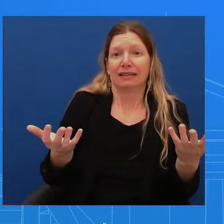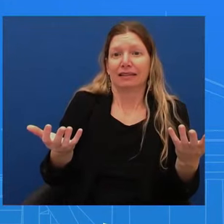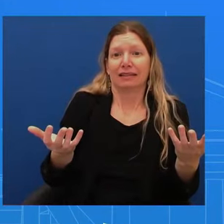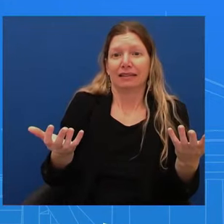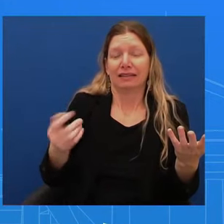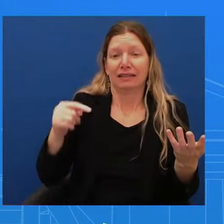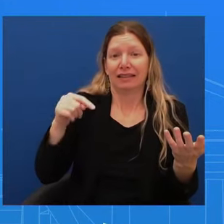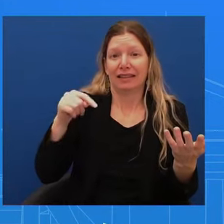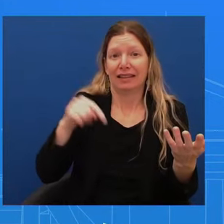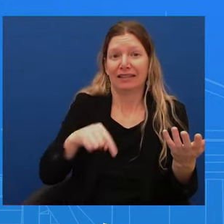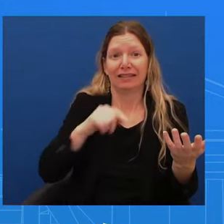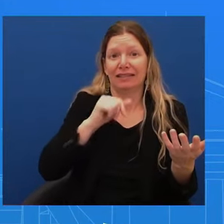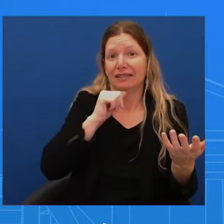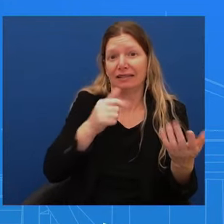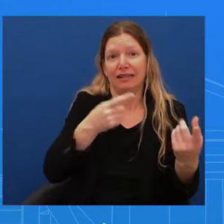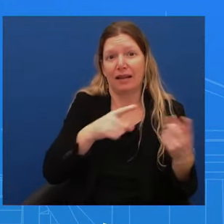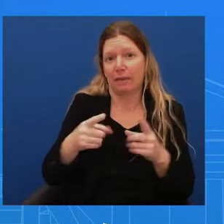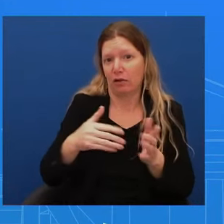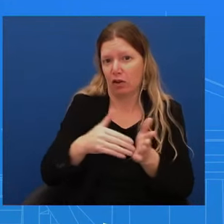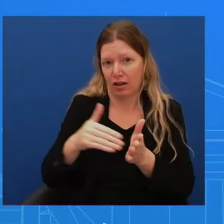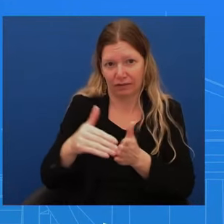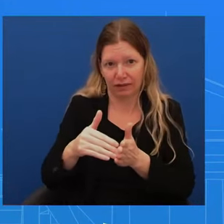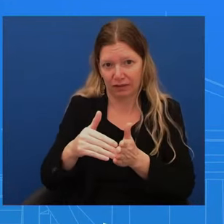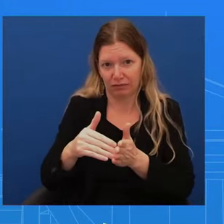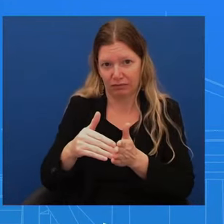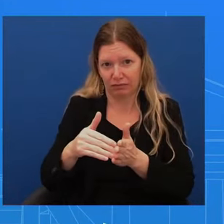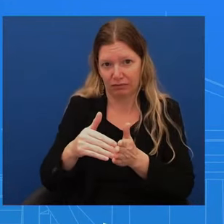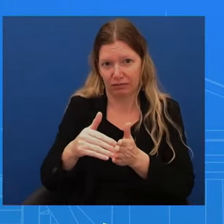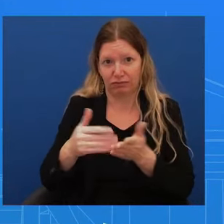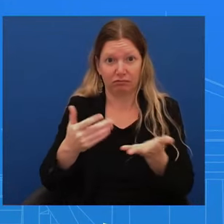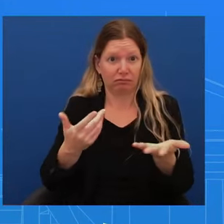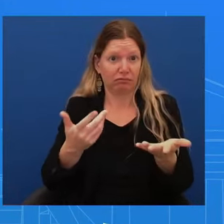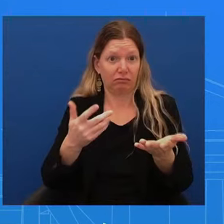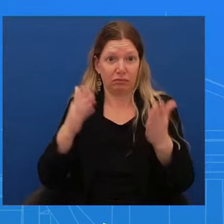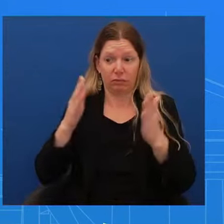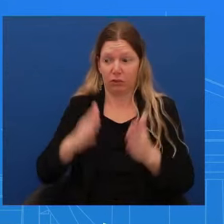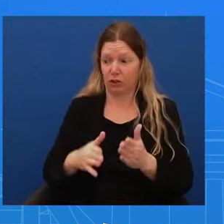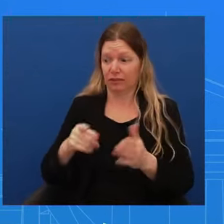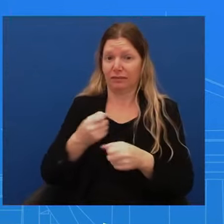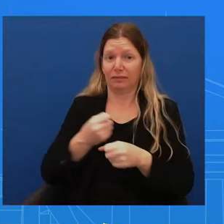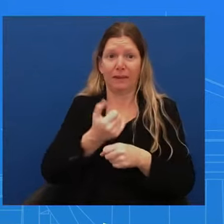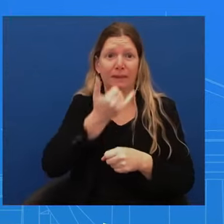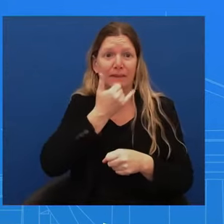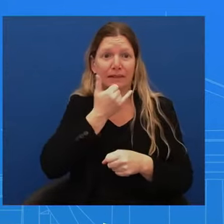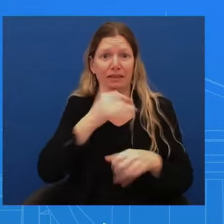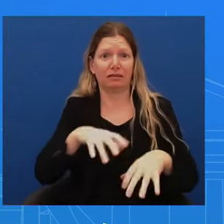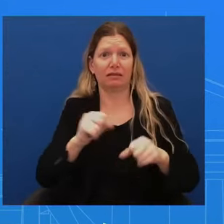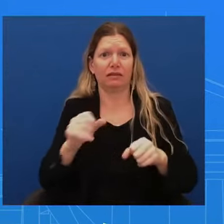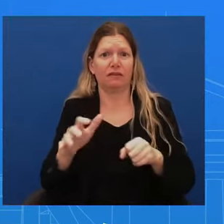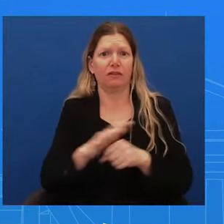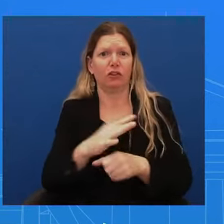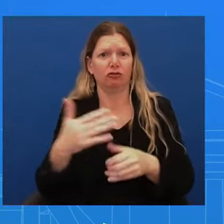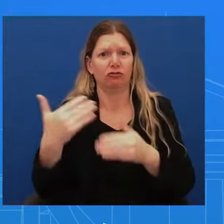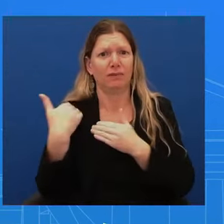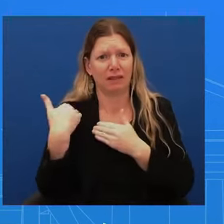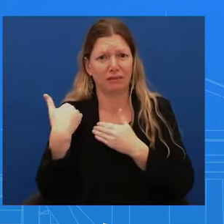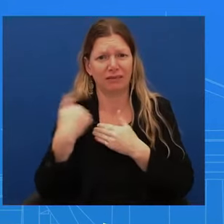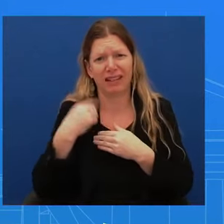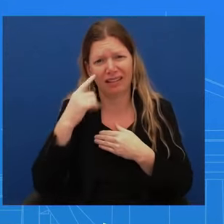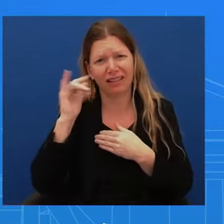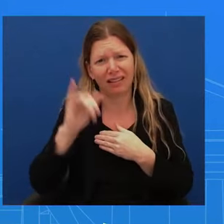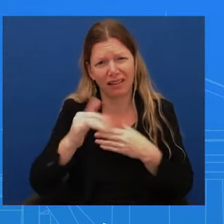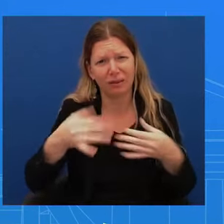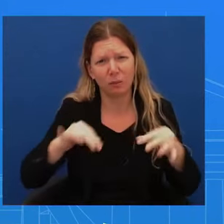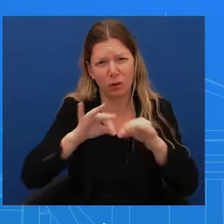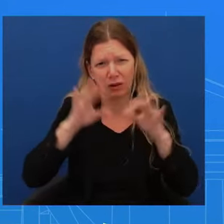and I take full responsibility. And I think that's important here. The motivation is I'm not going to speak- I'm not going to speak to that. I'm going to speak to the action of taking